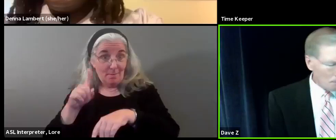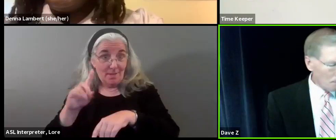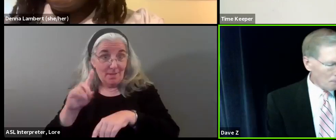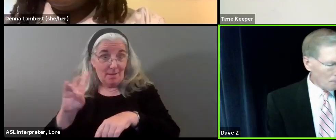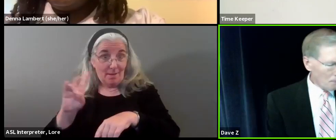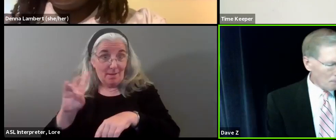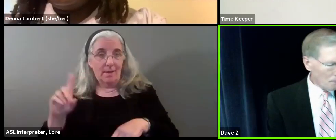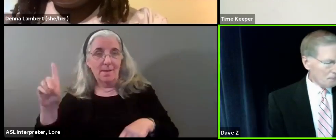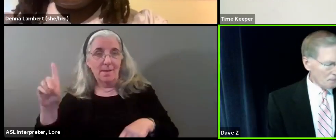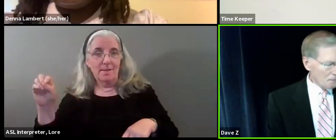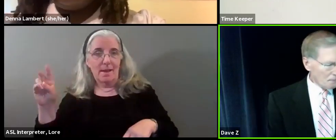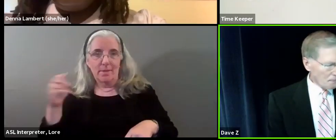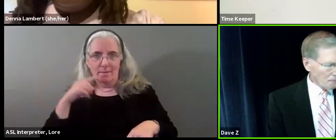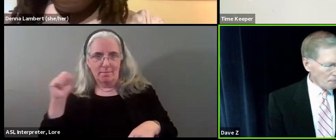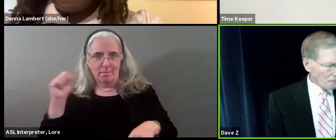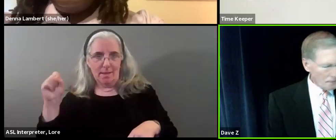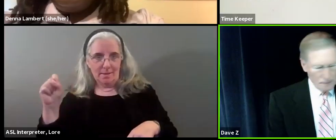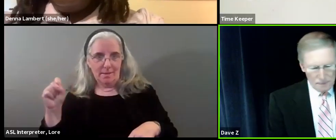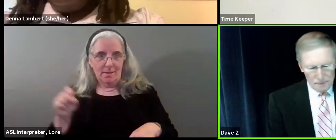All right.